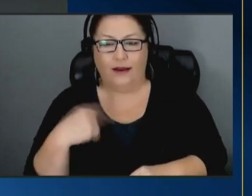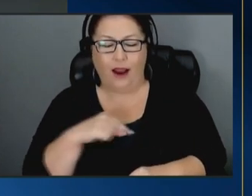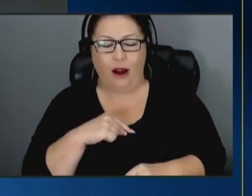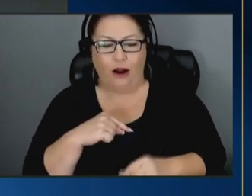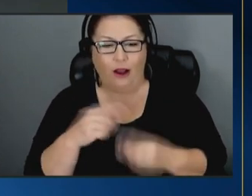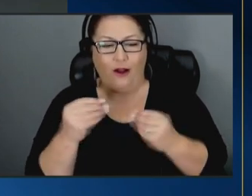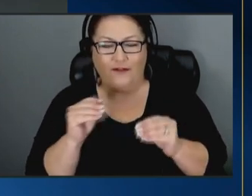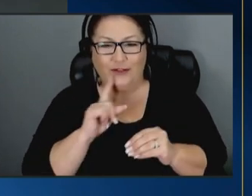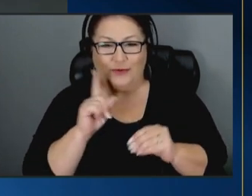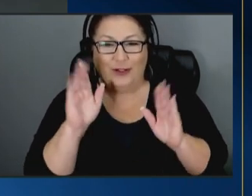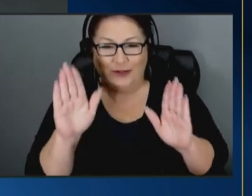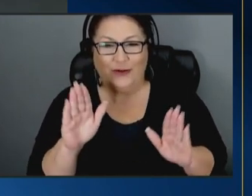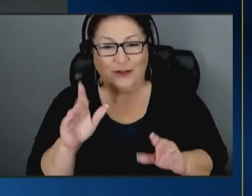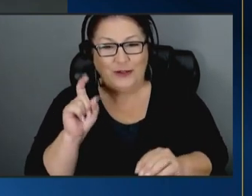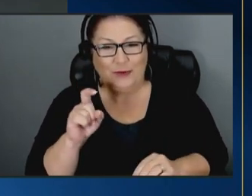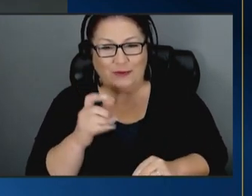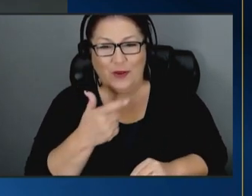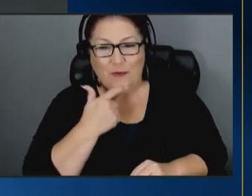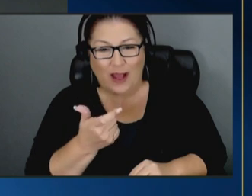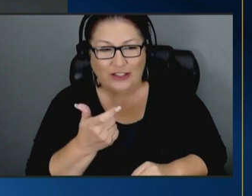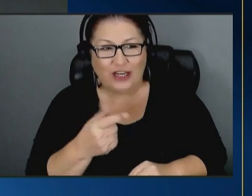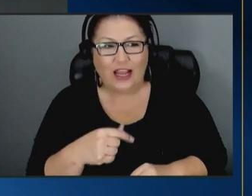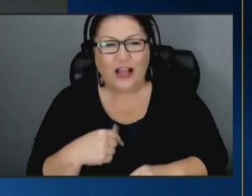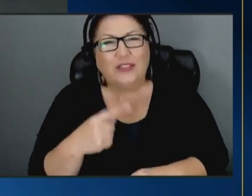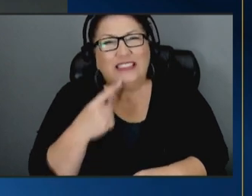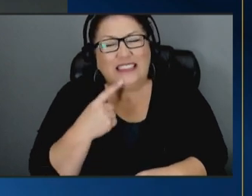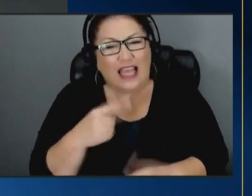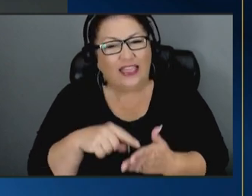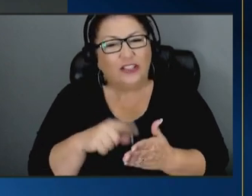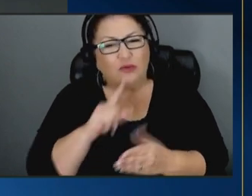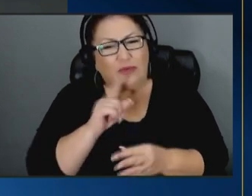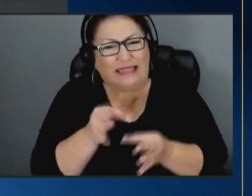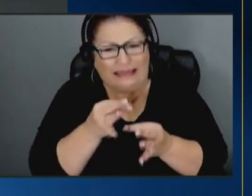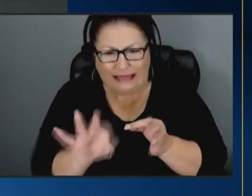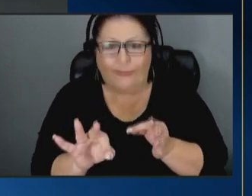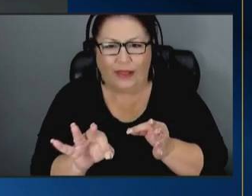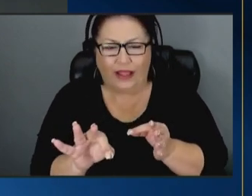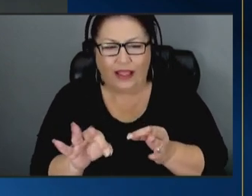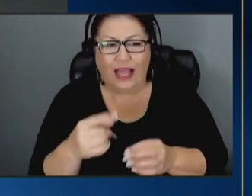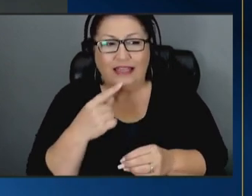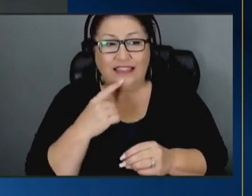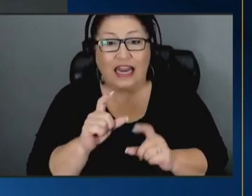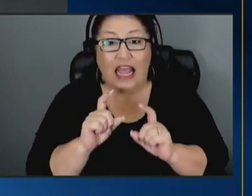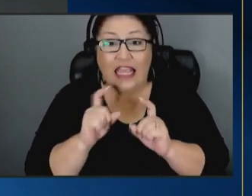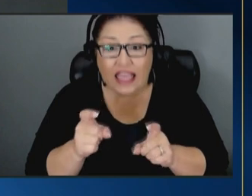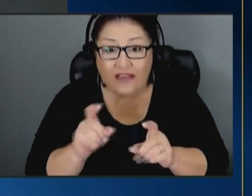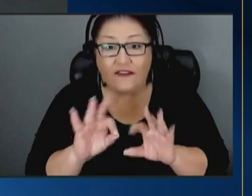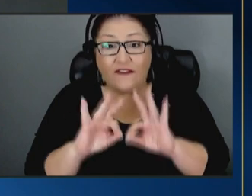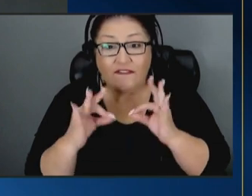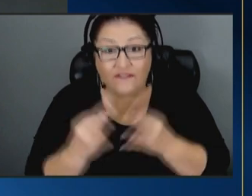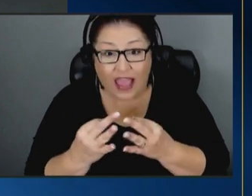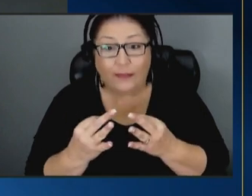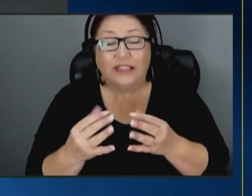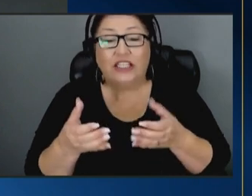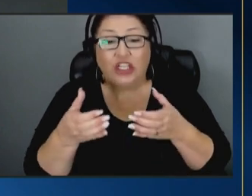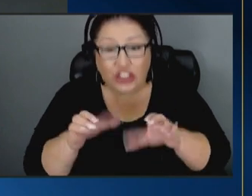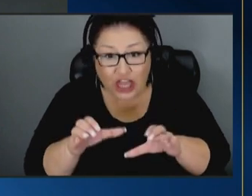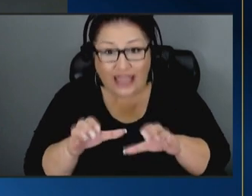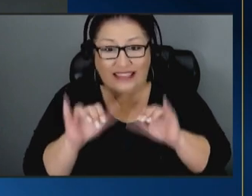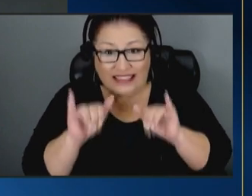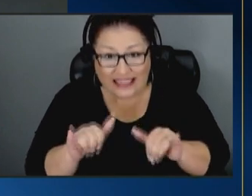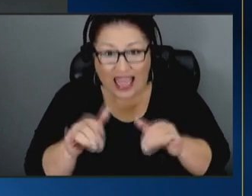watching and i said let's say this really simply i said give families a chance to stay together that's what